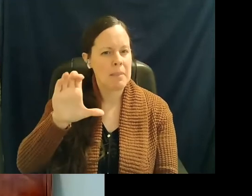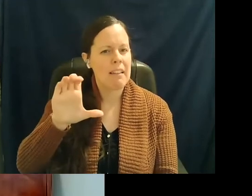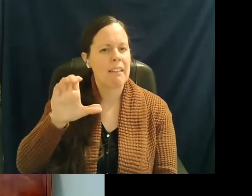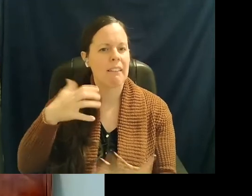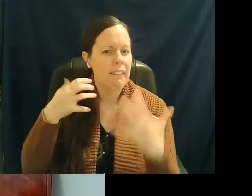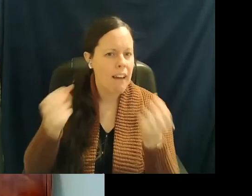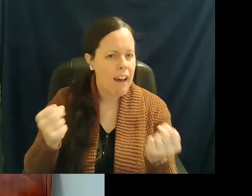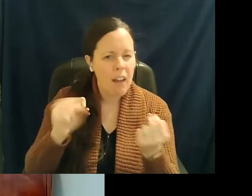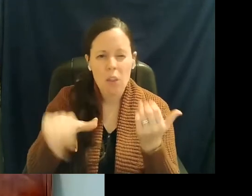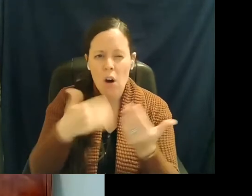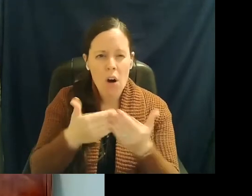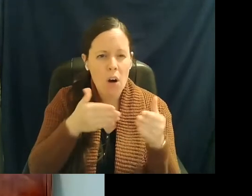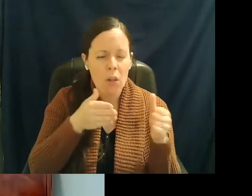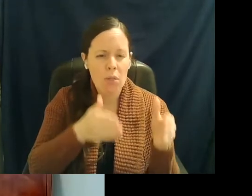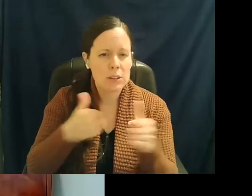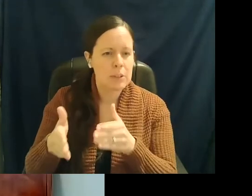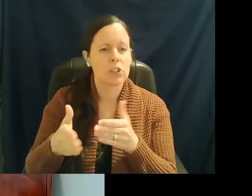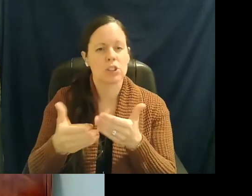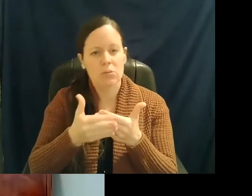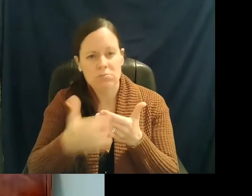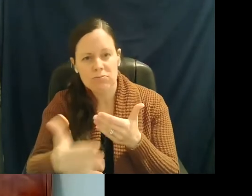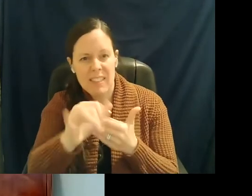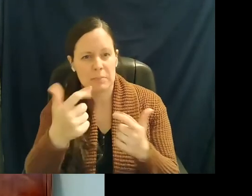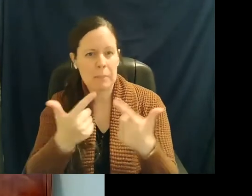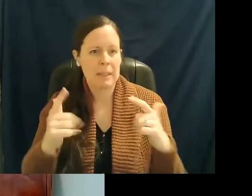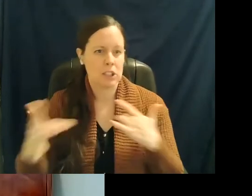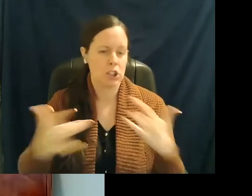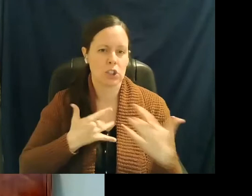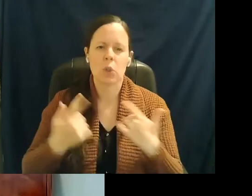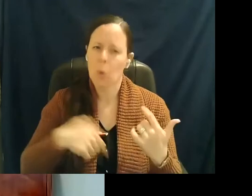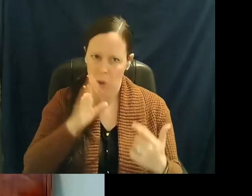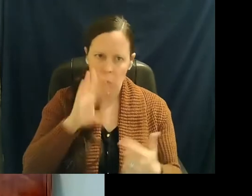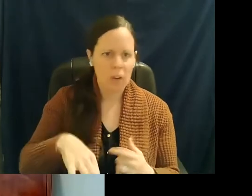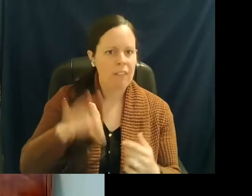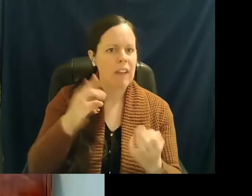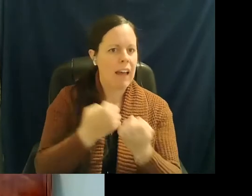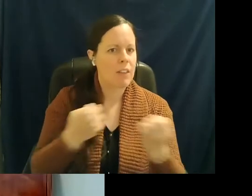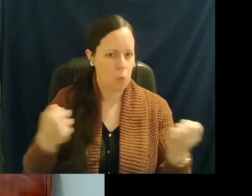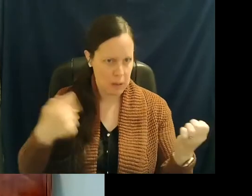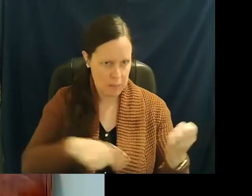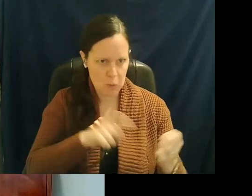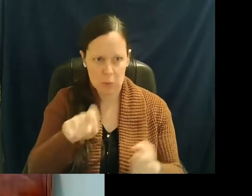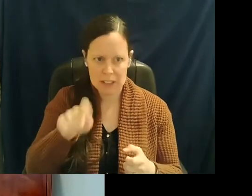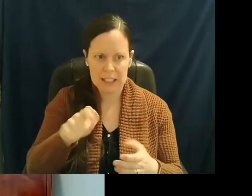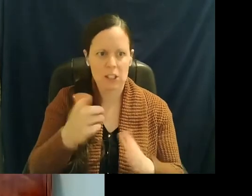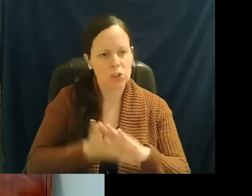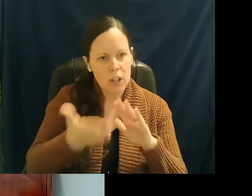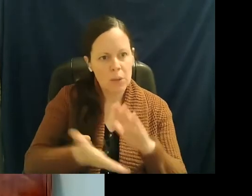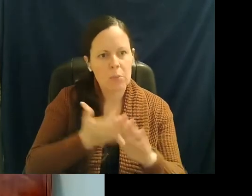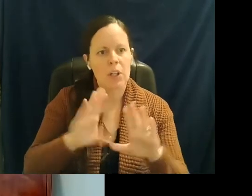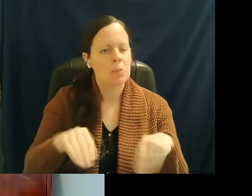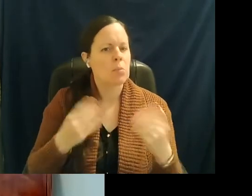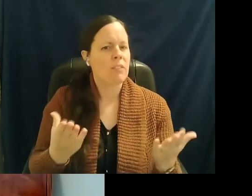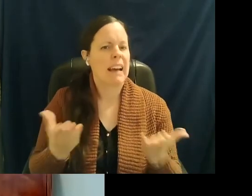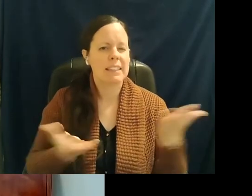So moving forward, that's my biggest concern. Like I said, we'll continue to find the equipment we need to operate and to provide and serve. I